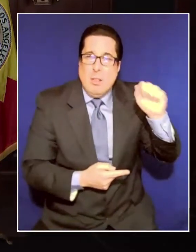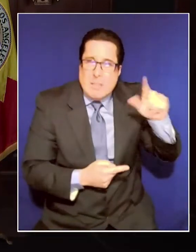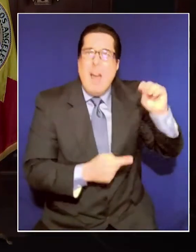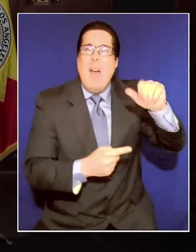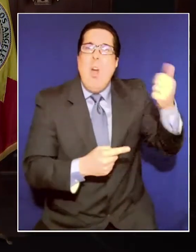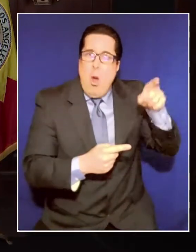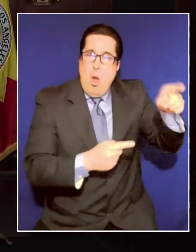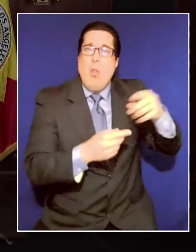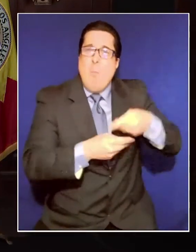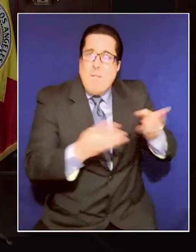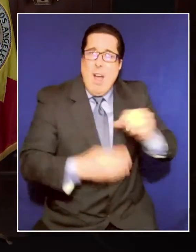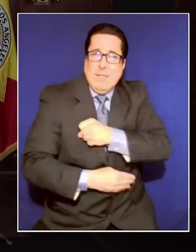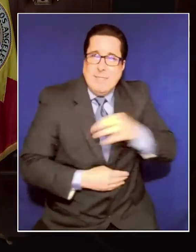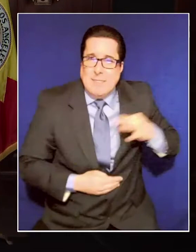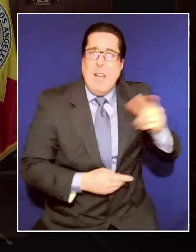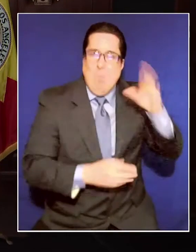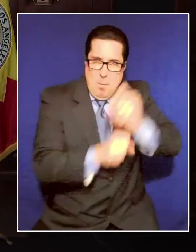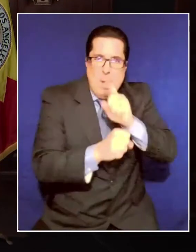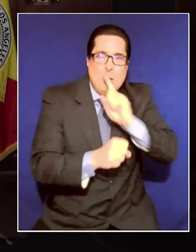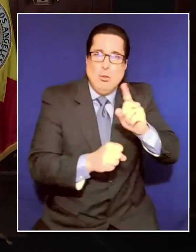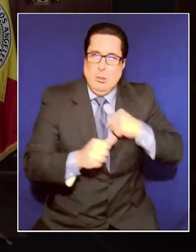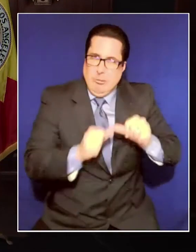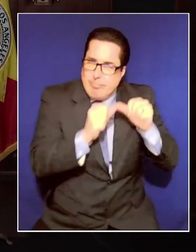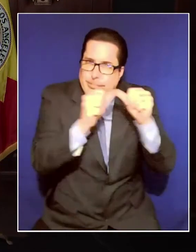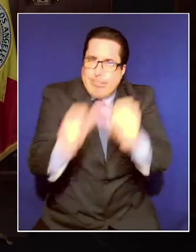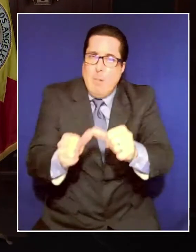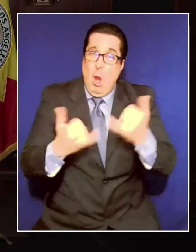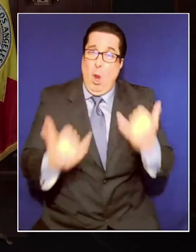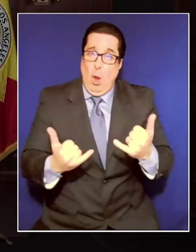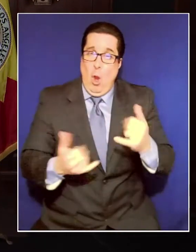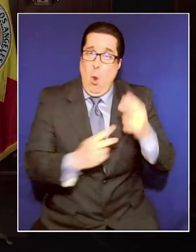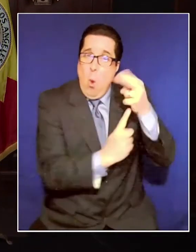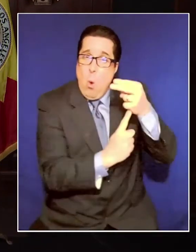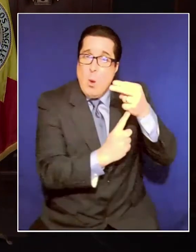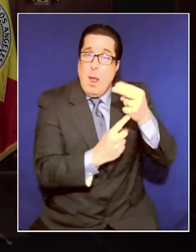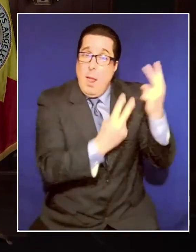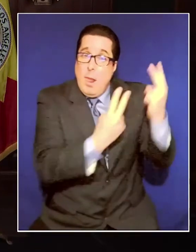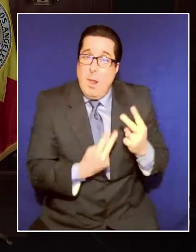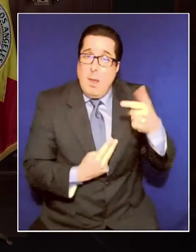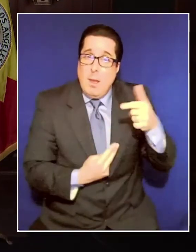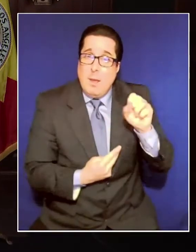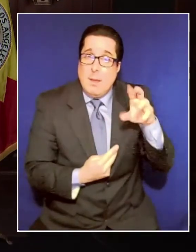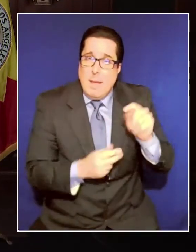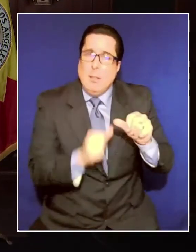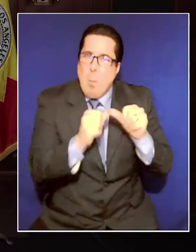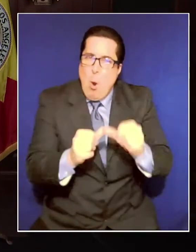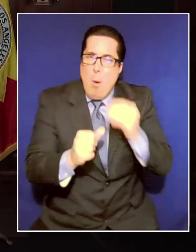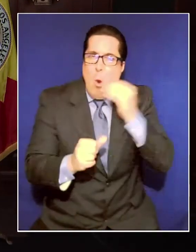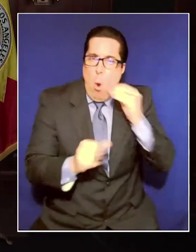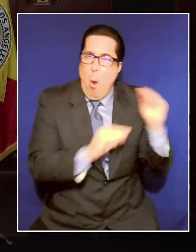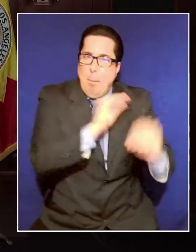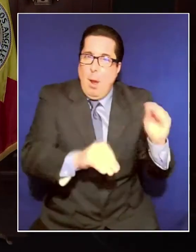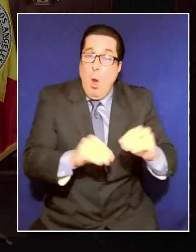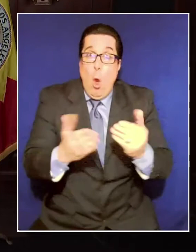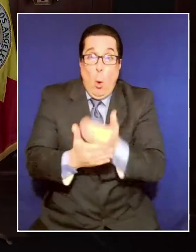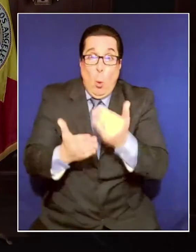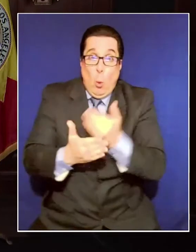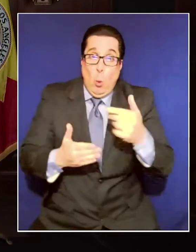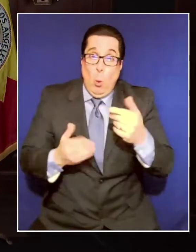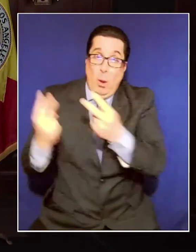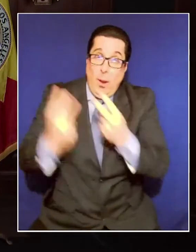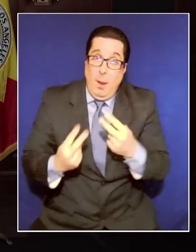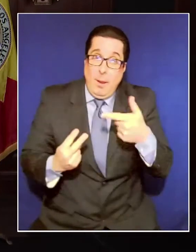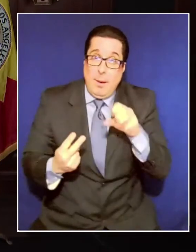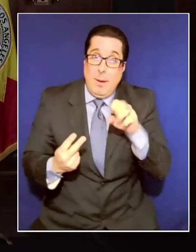tirelessly to get our current hotel guests into permanent housing, to move new guests into those rooms, and to take